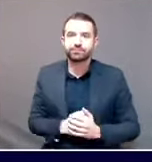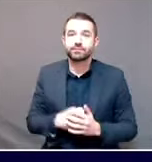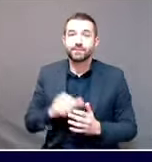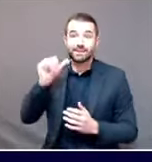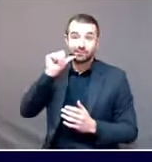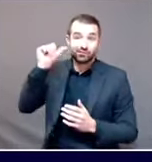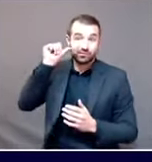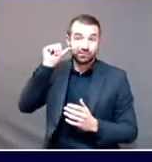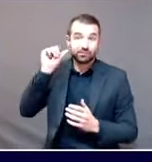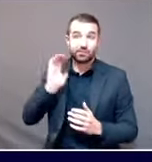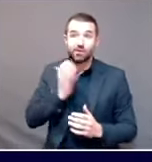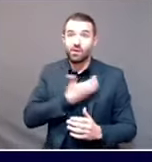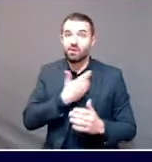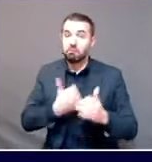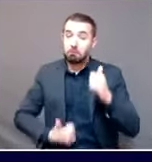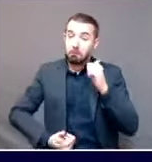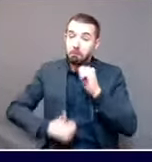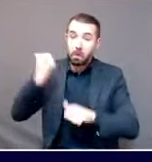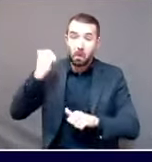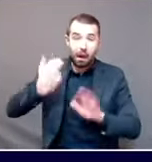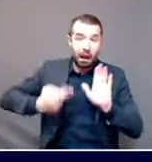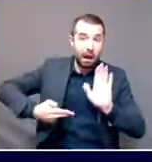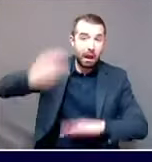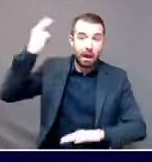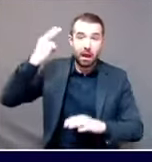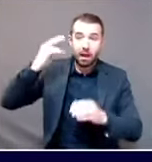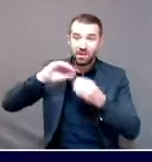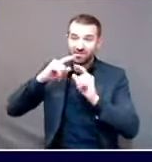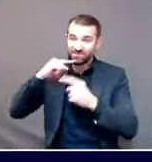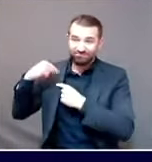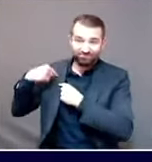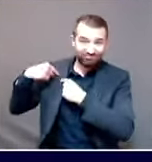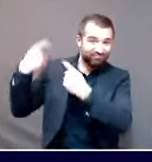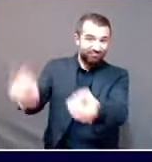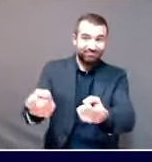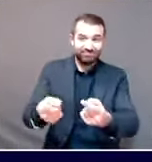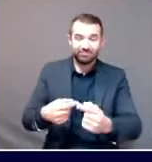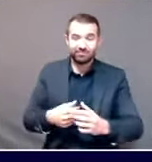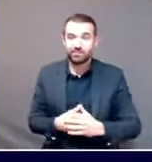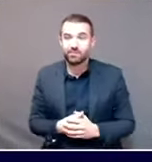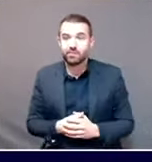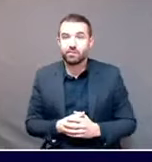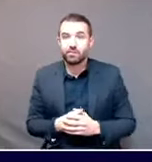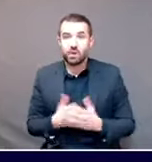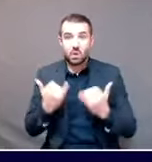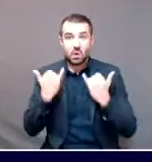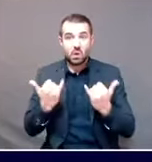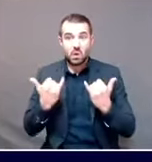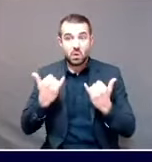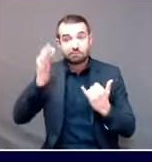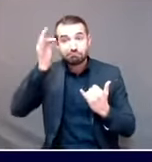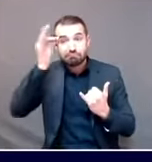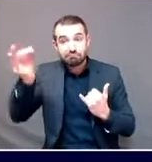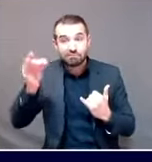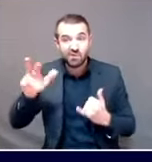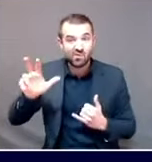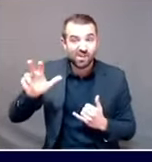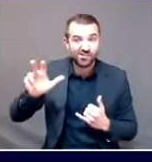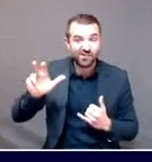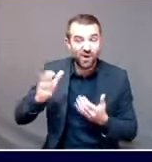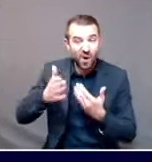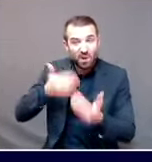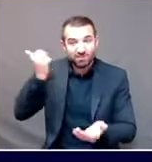number of the number of new cases and just today we came close to having 300 new cases. I fear